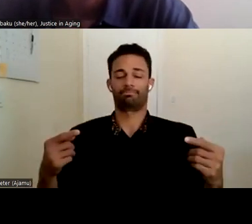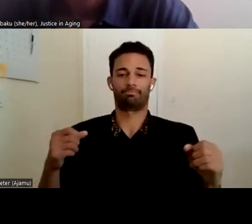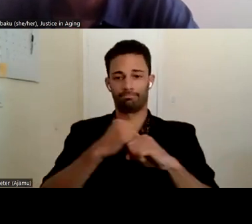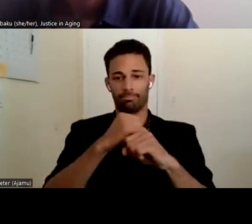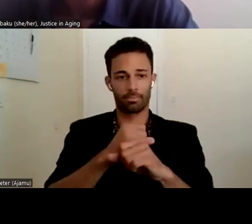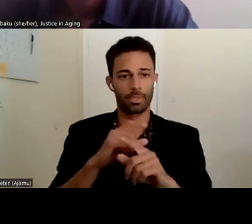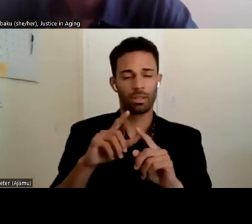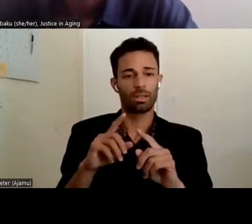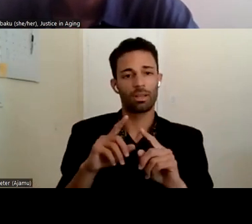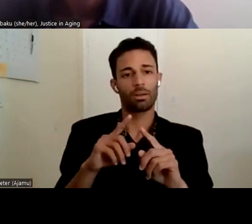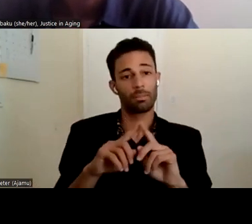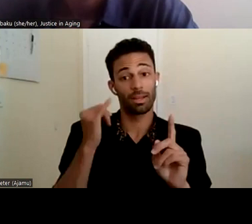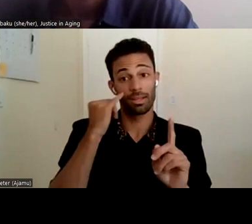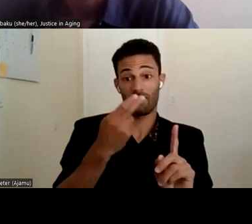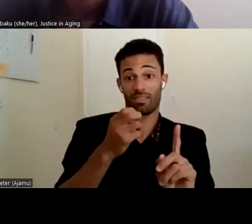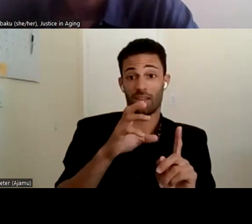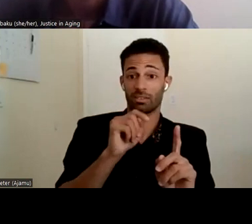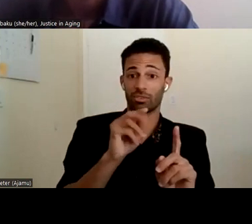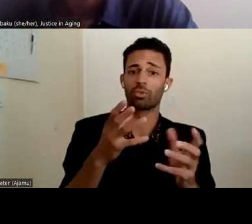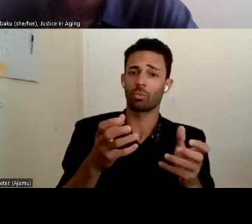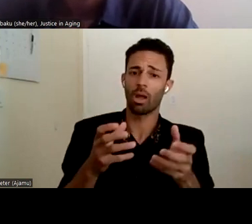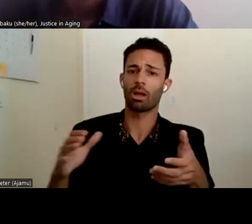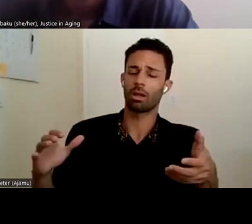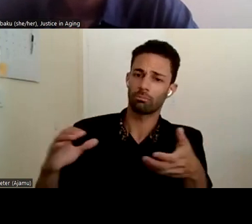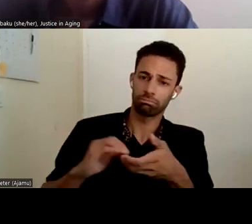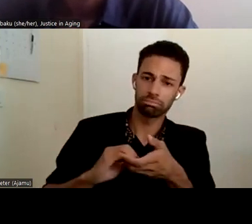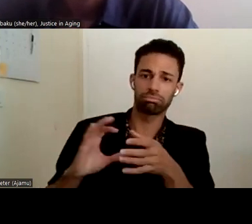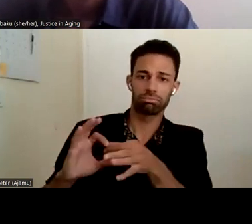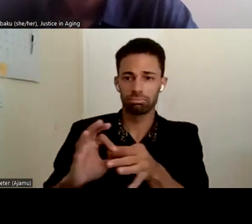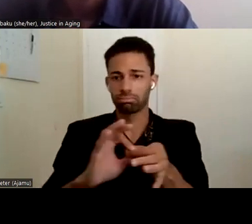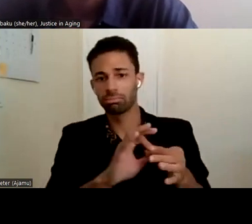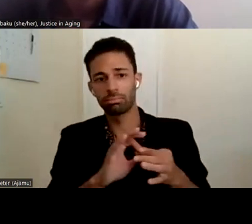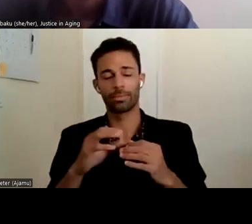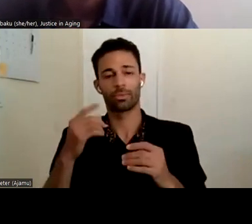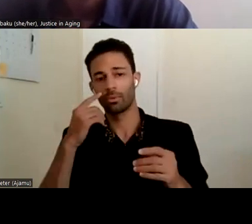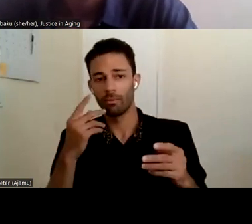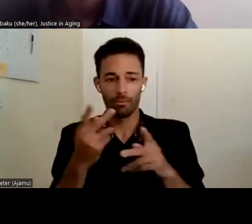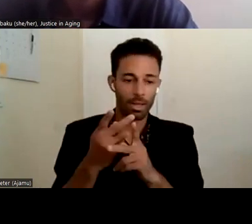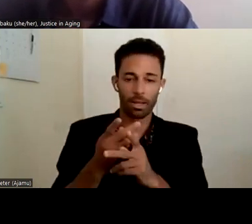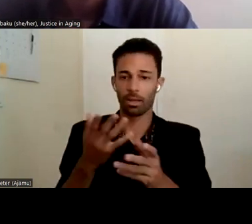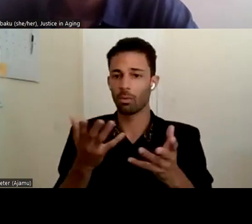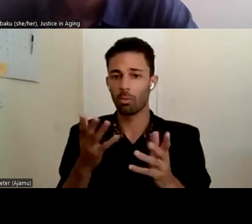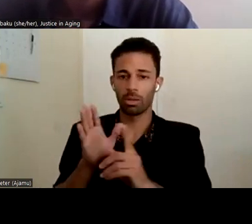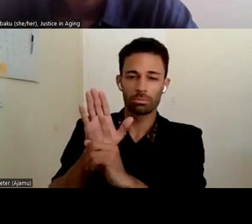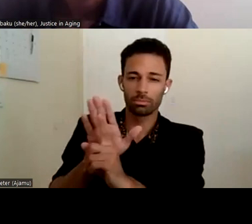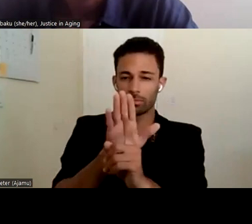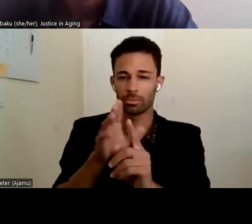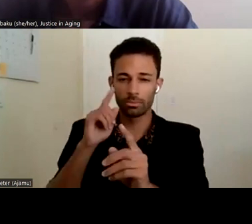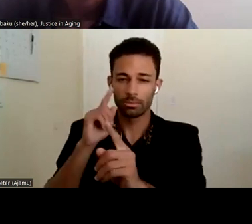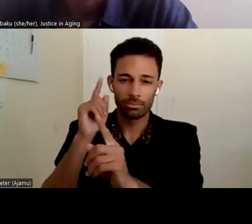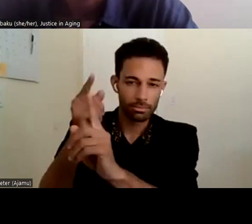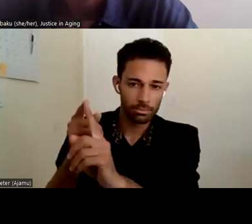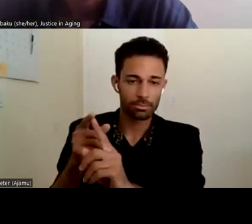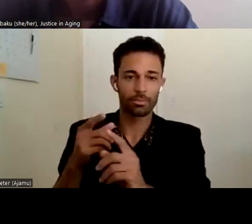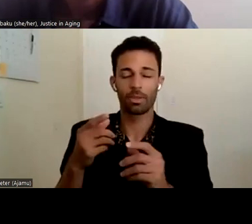wants to bring people together to really figure, to find out what people's motives are and, and those who care about